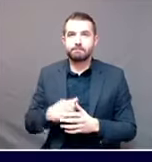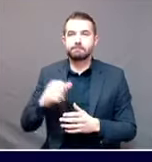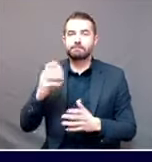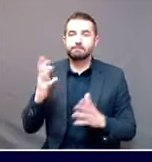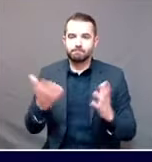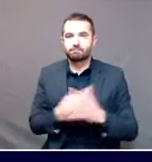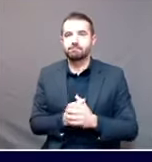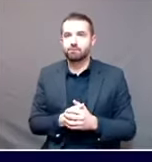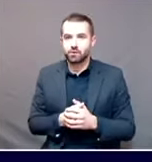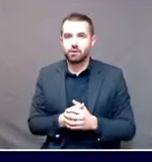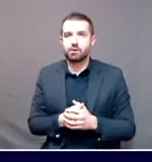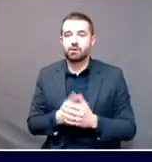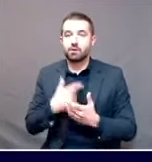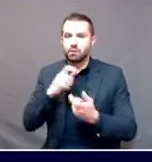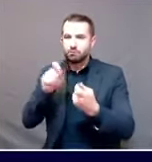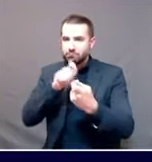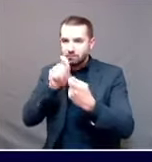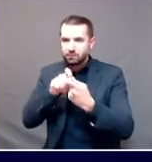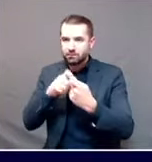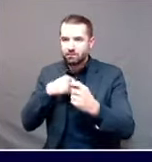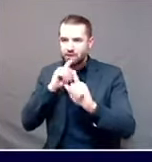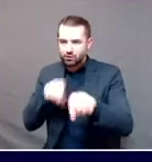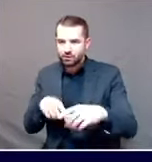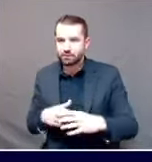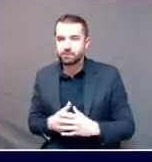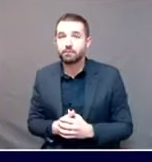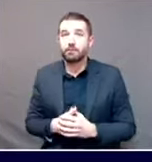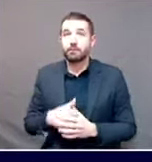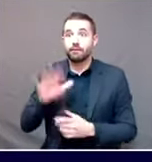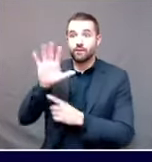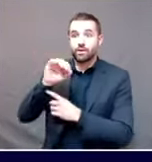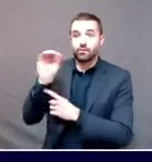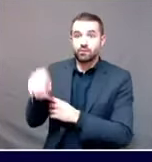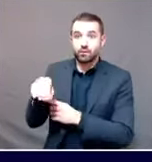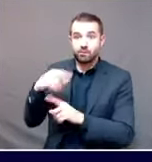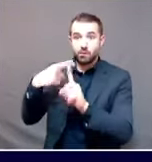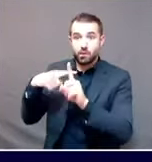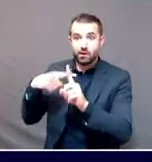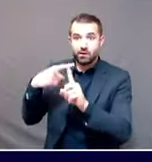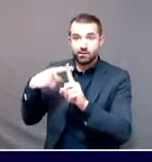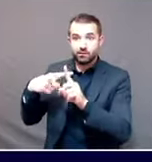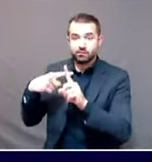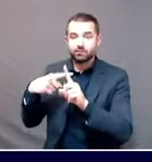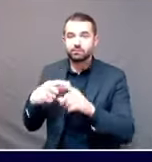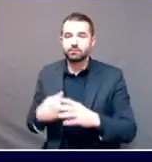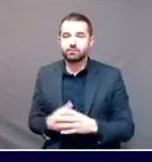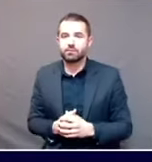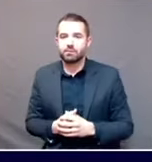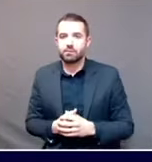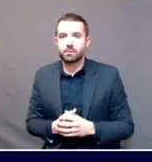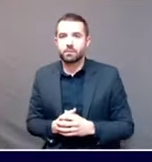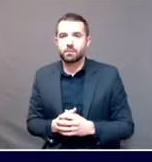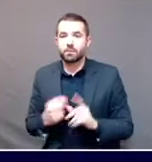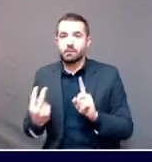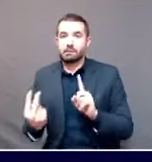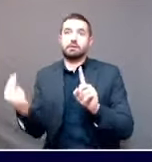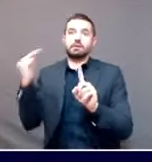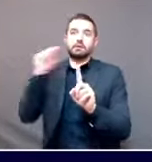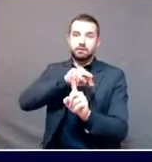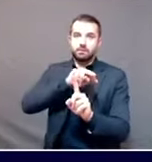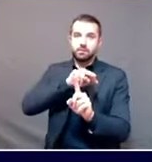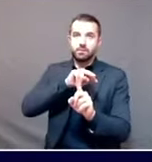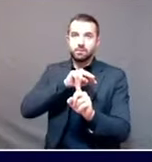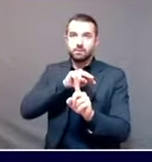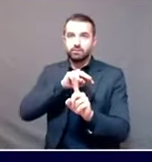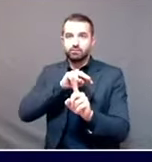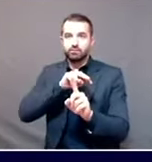precise and clear. Yes, but, but in a different way. Right. Earlier on in the pandemic, the 5% threshold, which